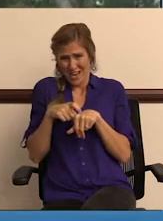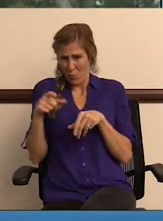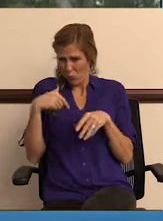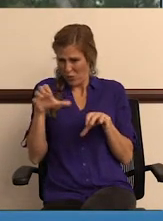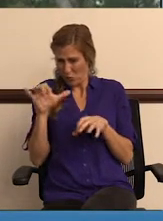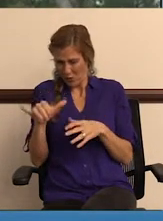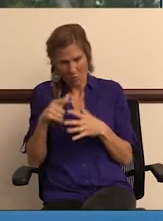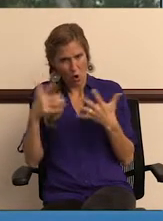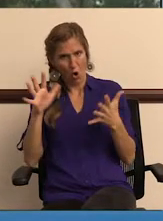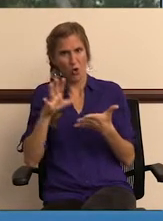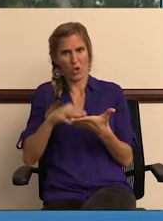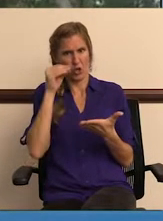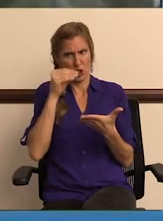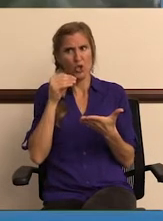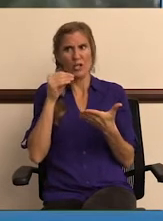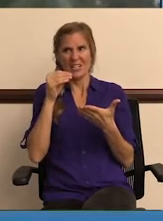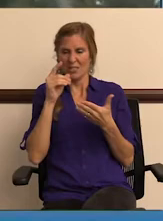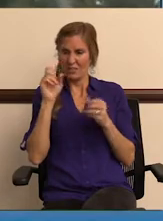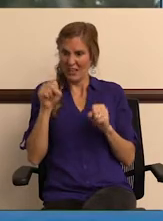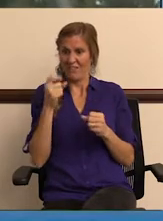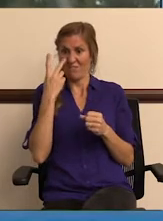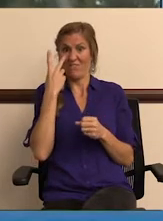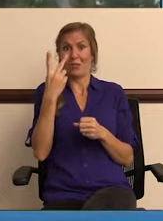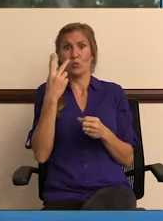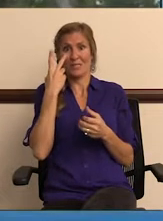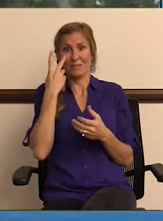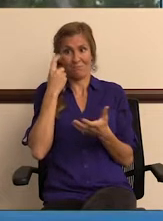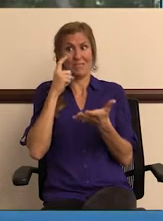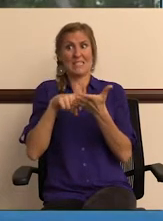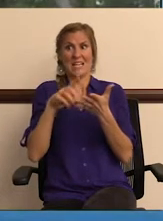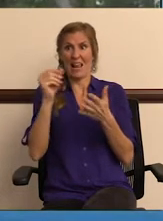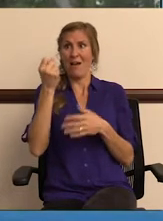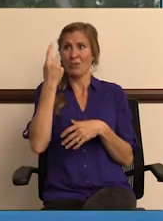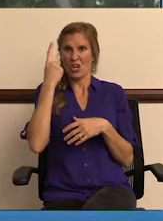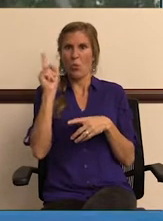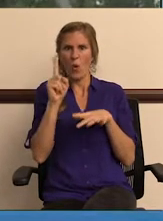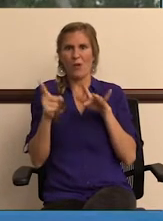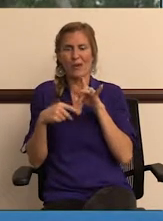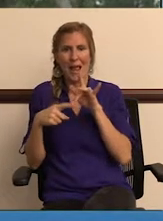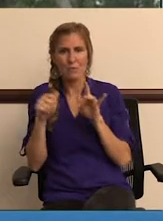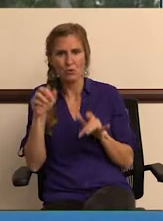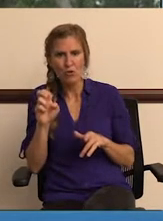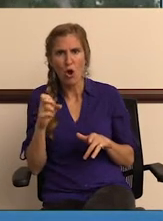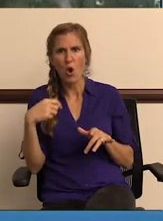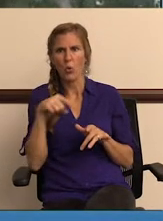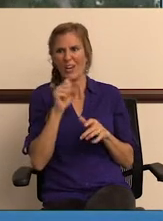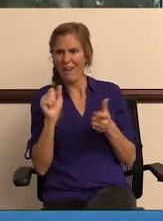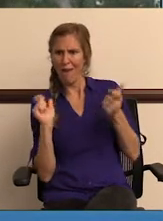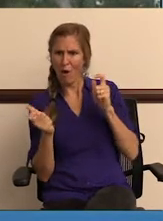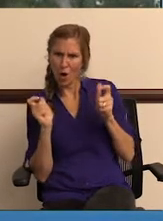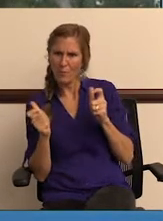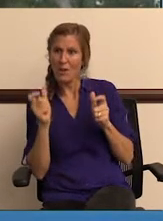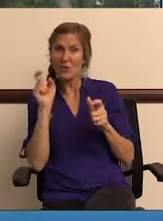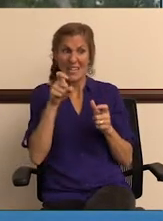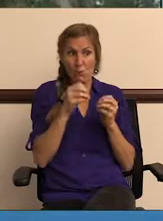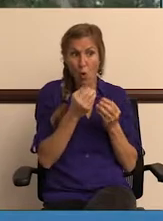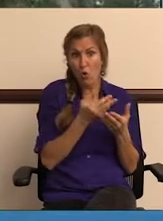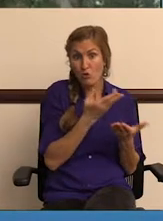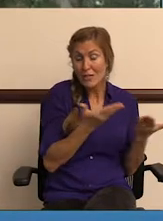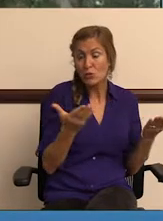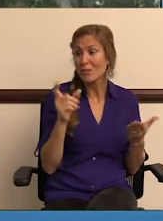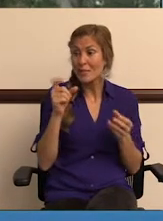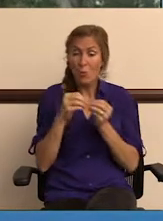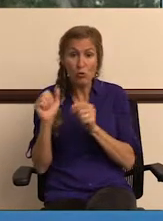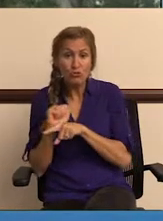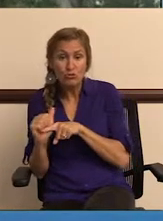but already you're learning and being able to visually see and understand where gaps are, where we can augment, where we need